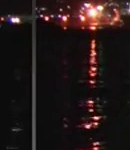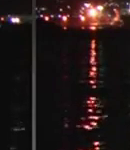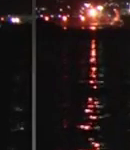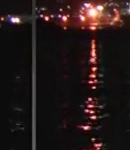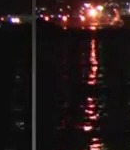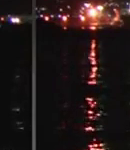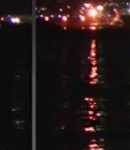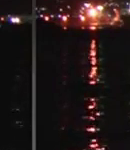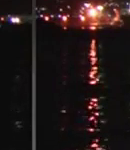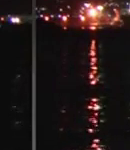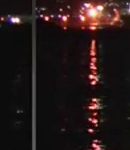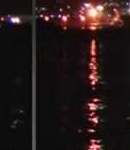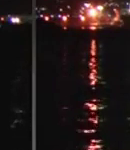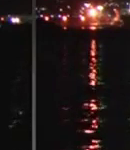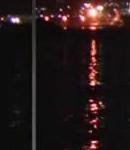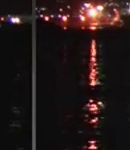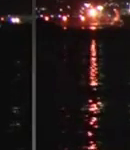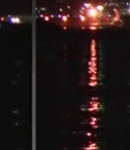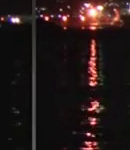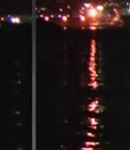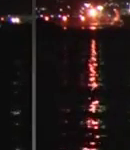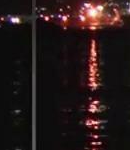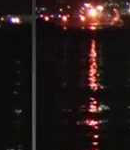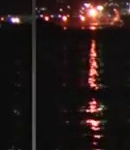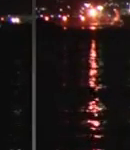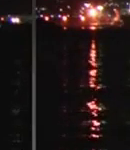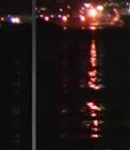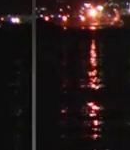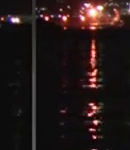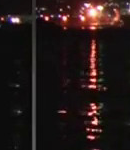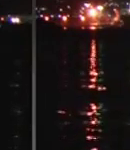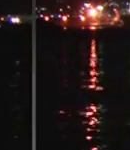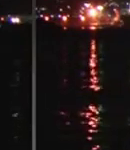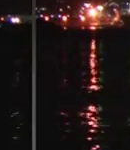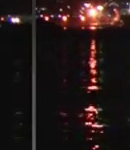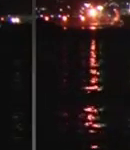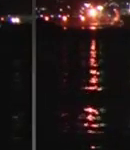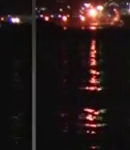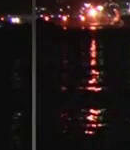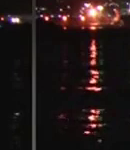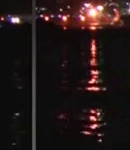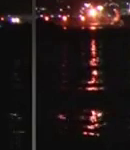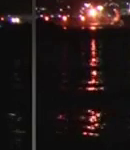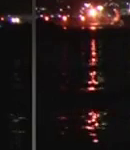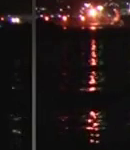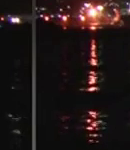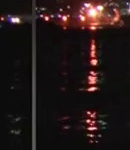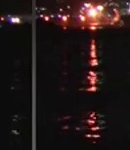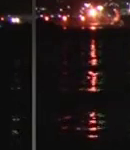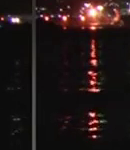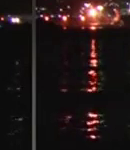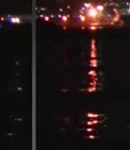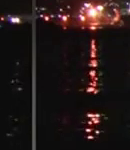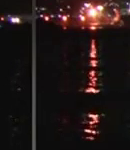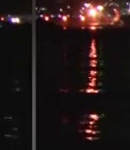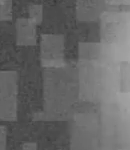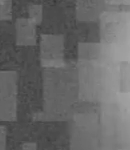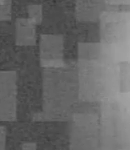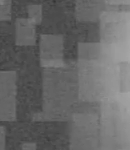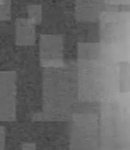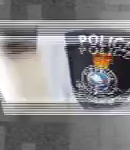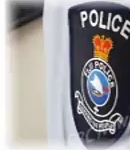power restoration continues. For these stories and others, you can tune in daily to our sister radio station, Gold FM, to our poll question.